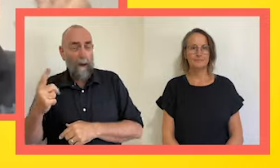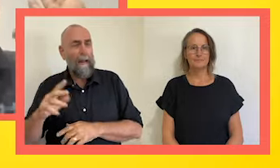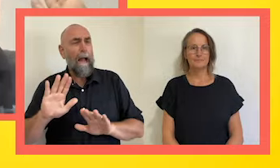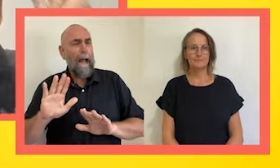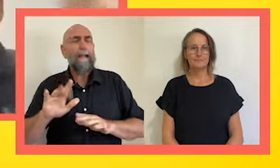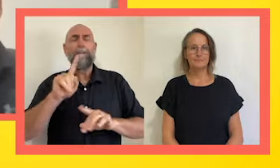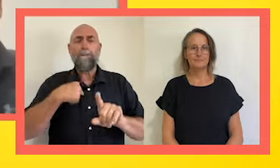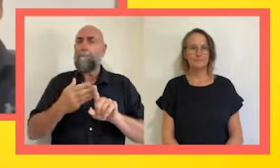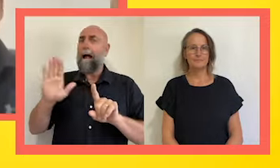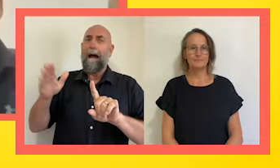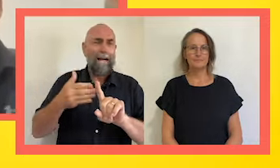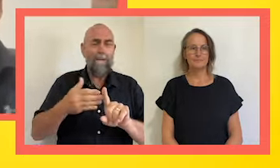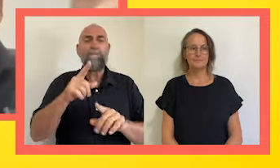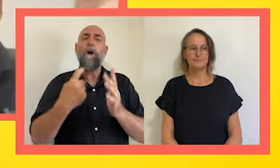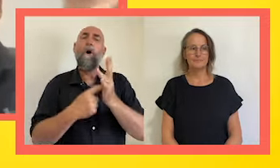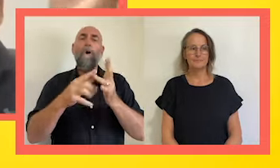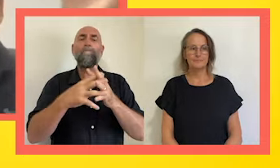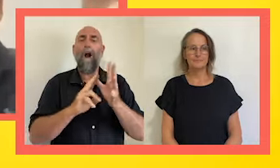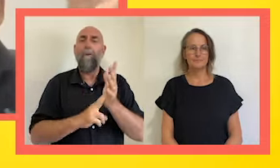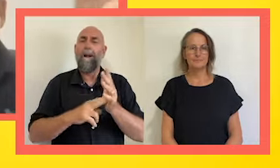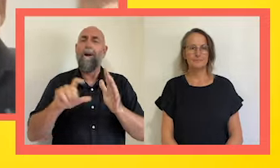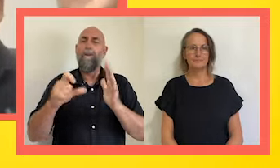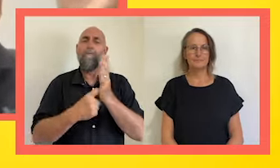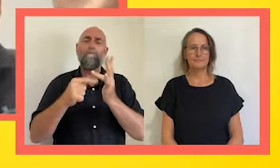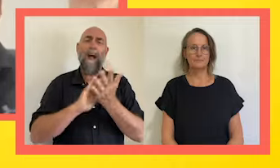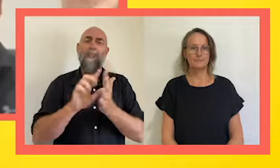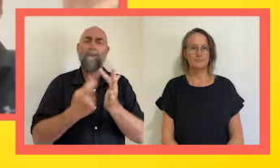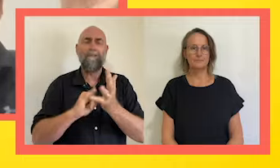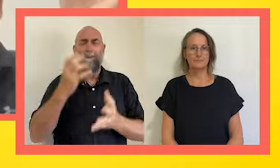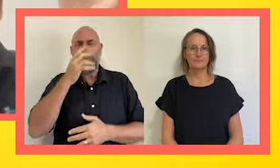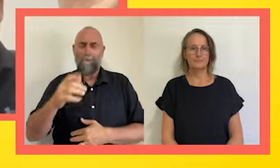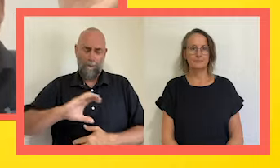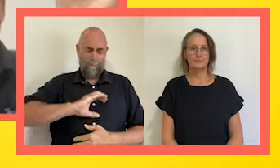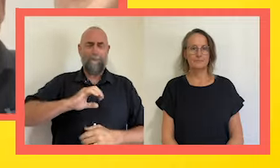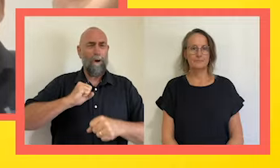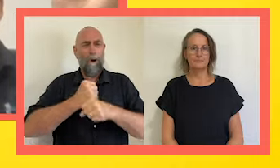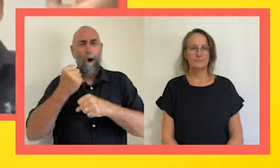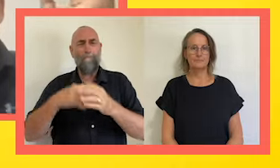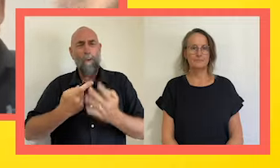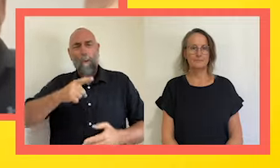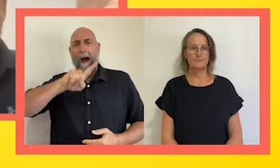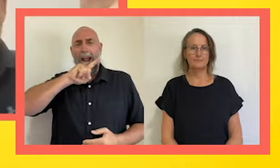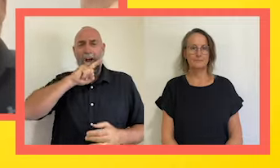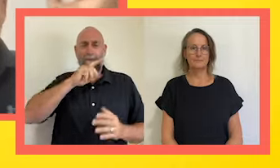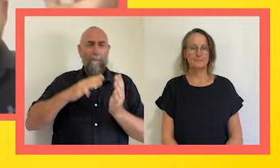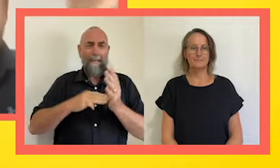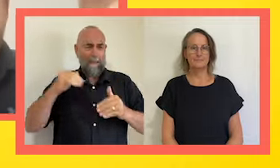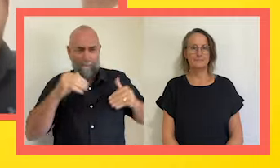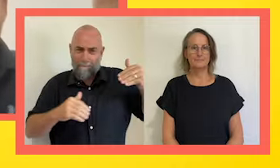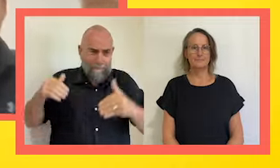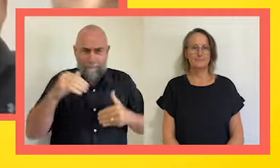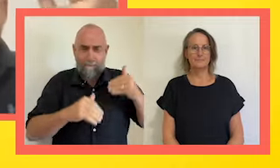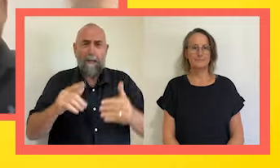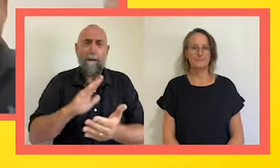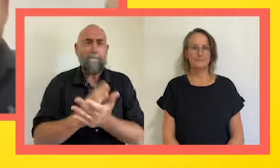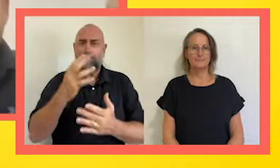digress. Rowan Crothers, another gold medal in the 100 metre freestyle race. The legend, the myth,